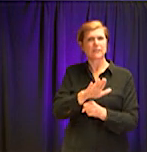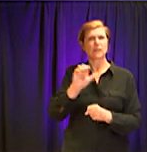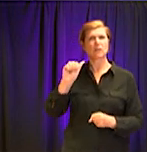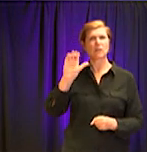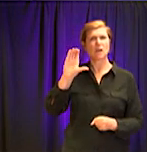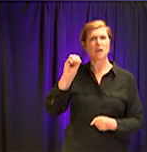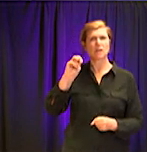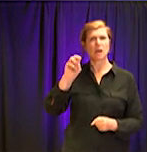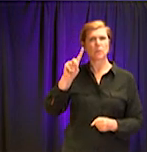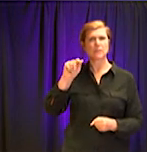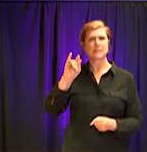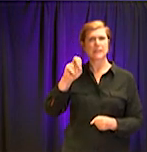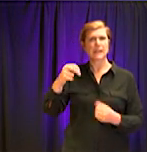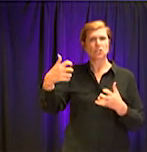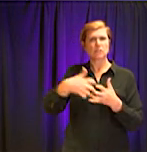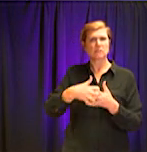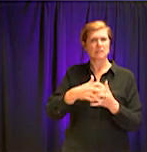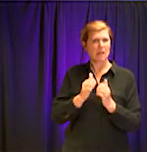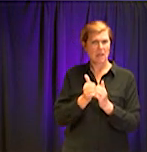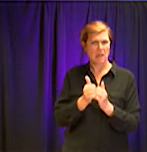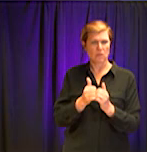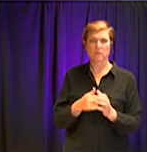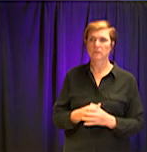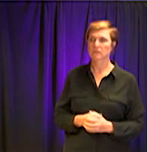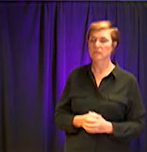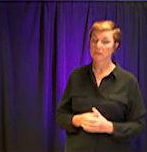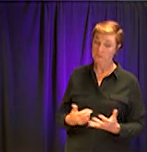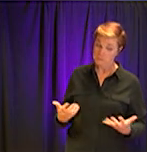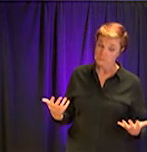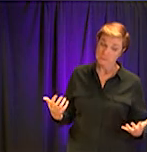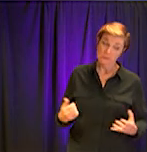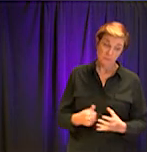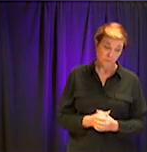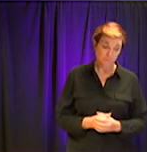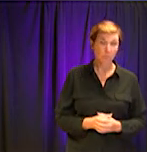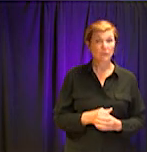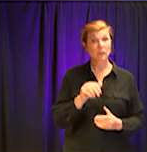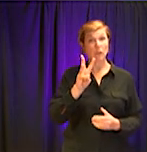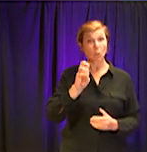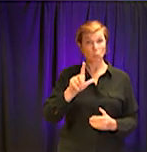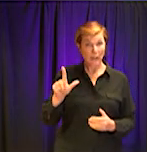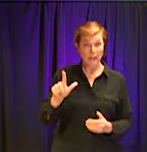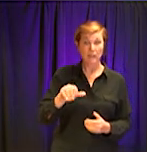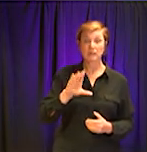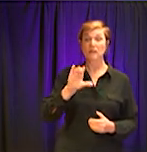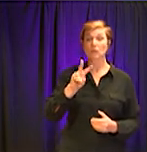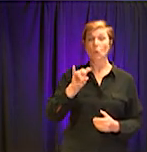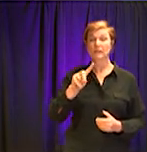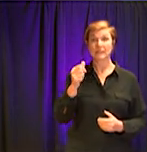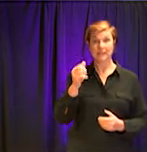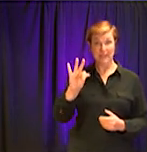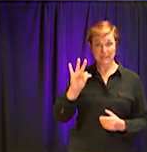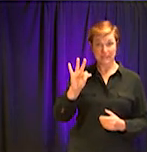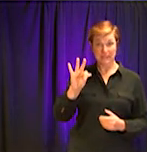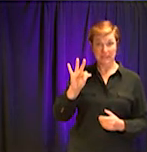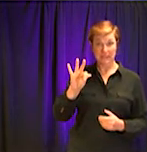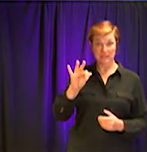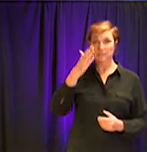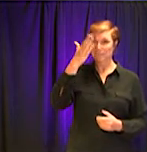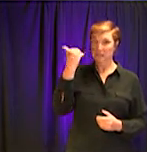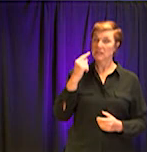Due to the serious nature of the outbreak of COVID-19, the district will not be able to provide